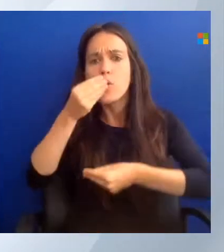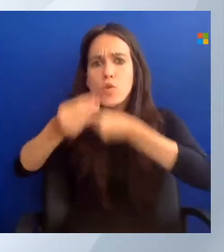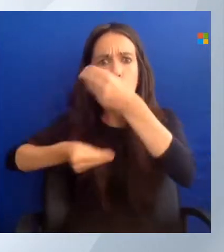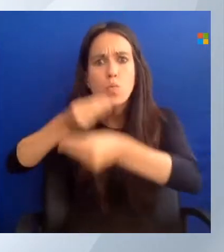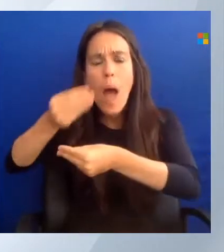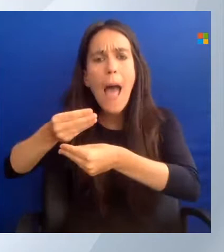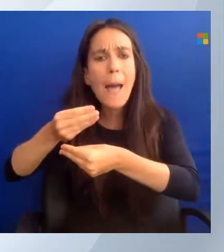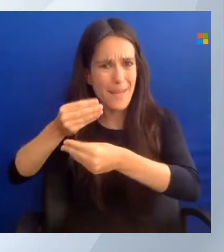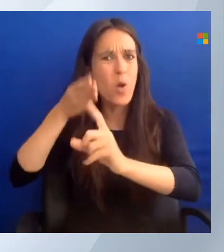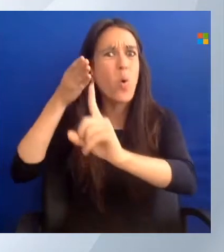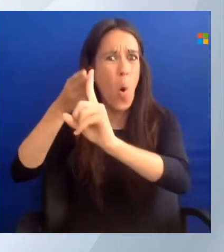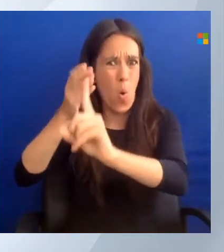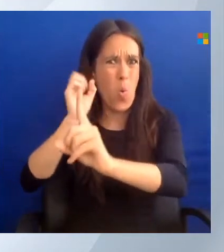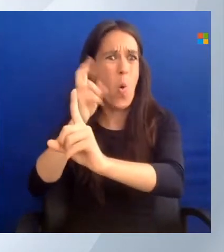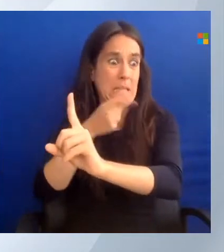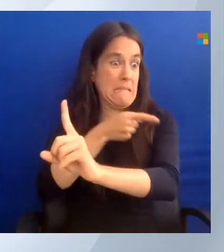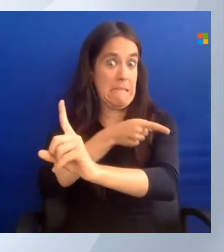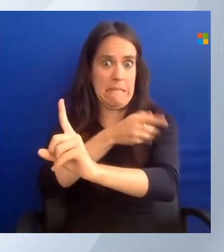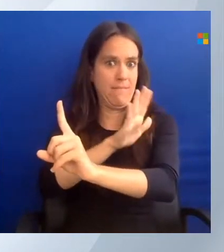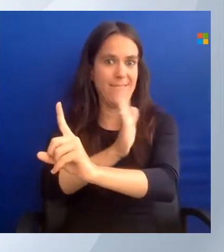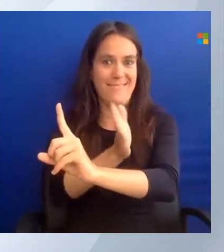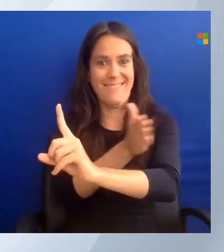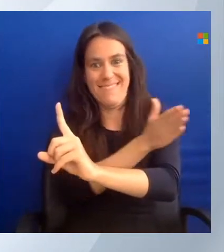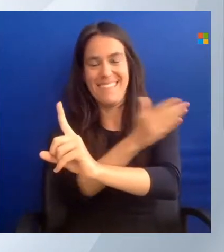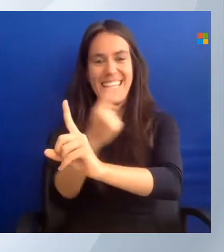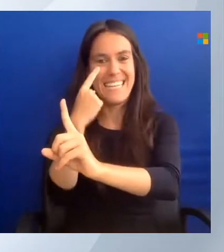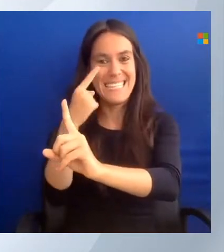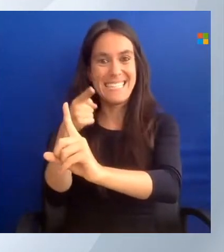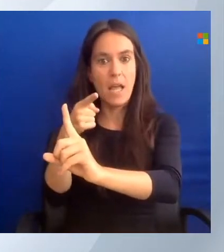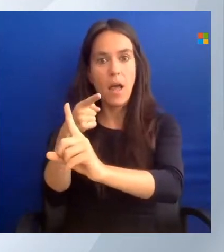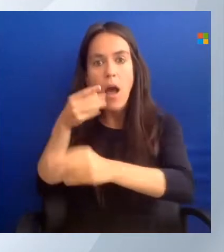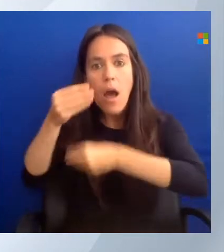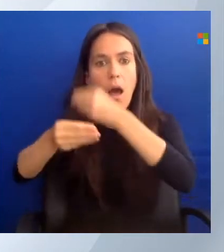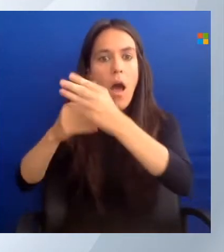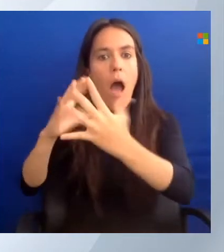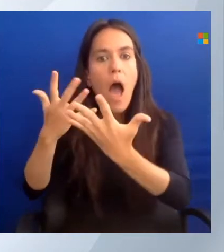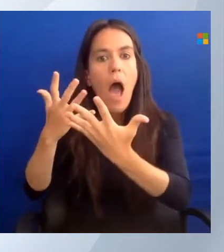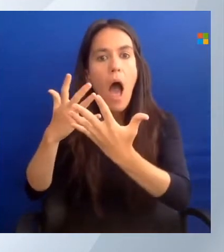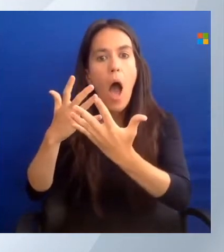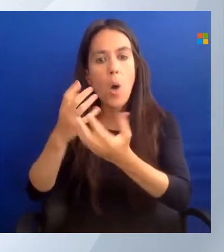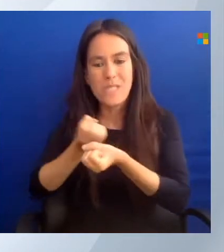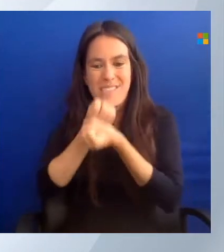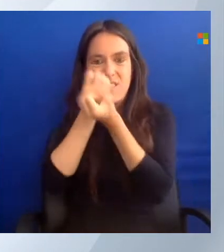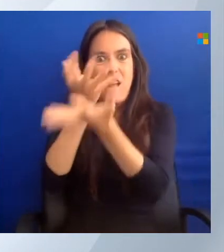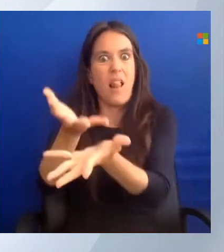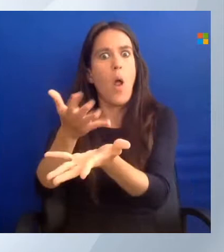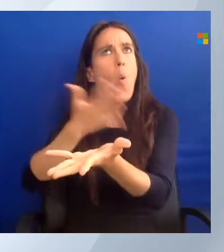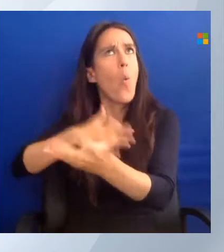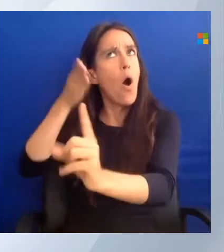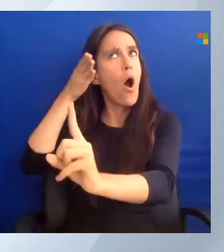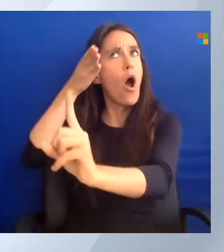gets there, that's what the code will solve for you. But you just declare where you want to be in the end.